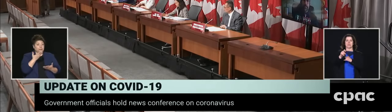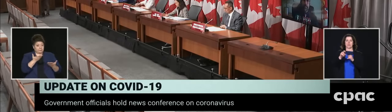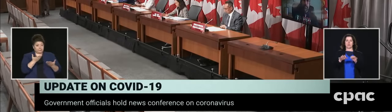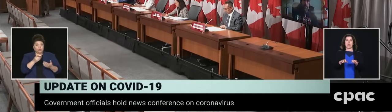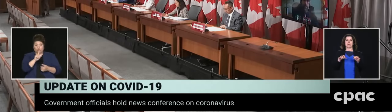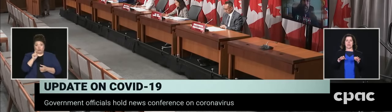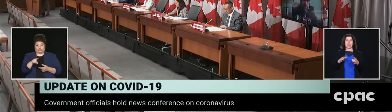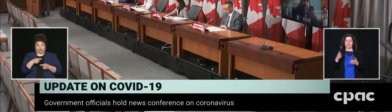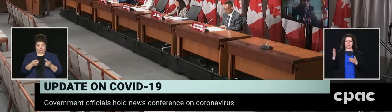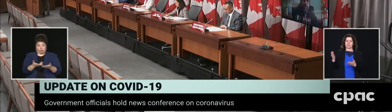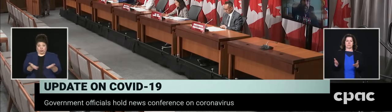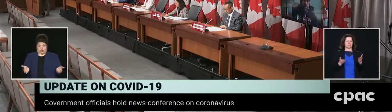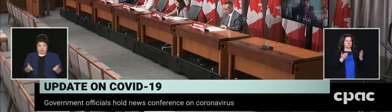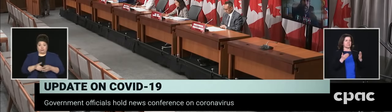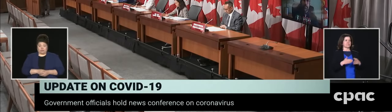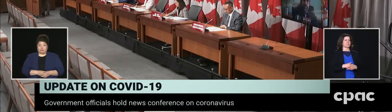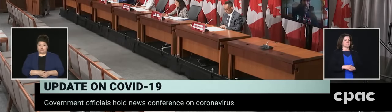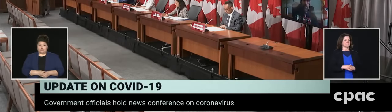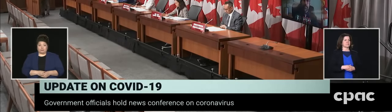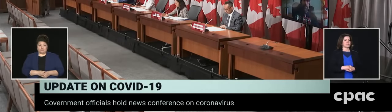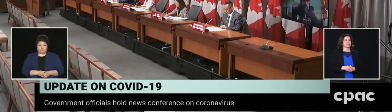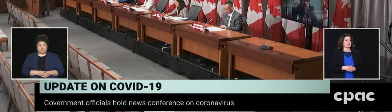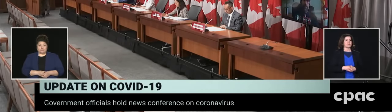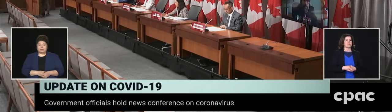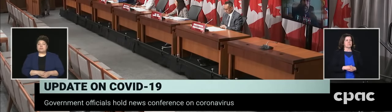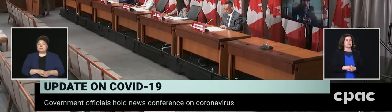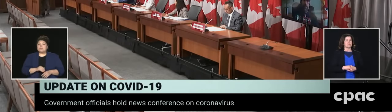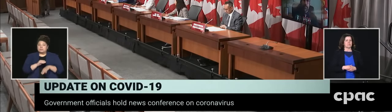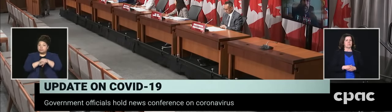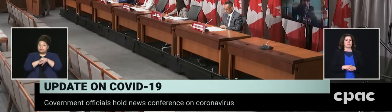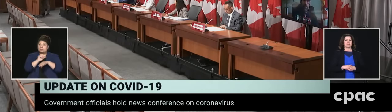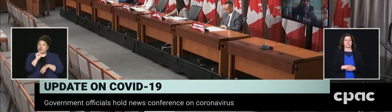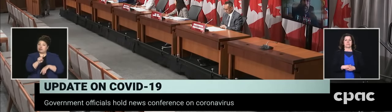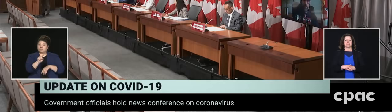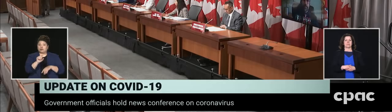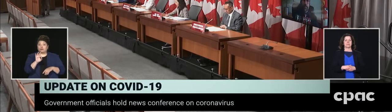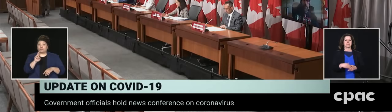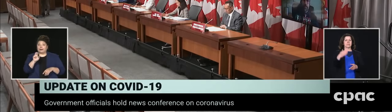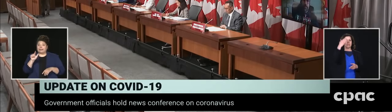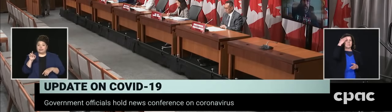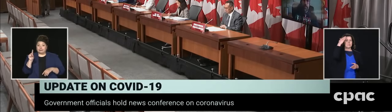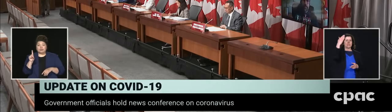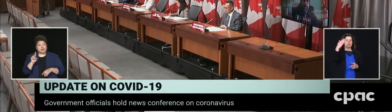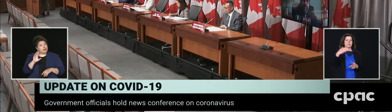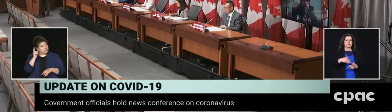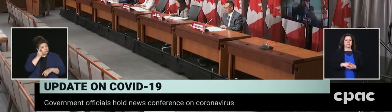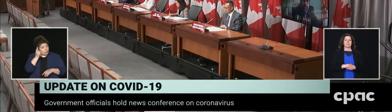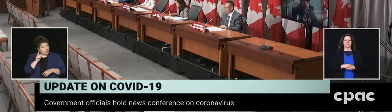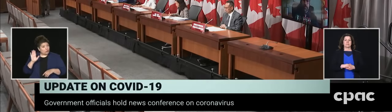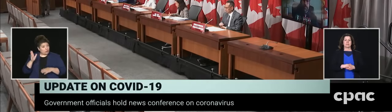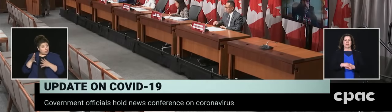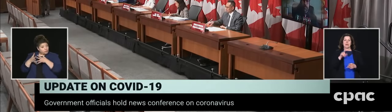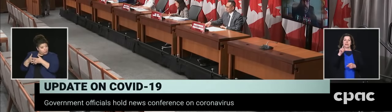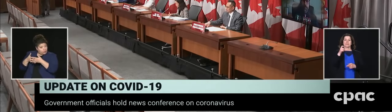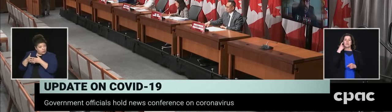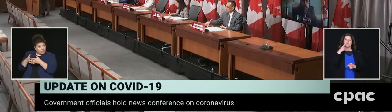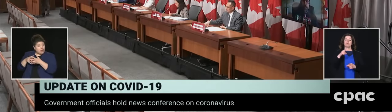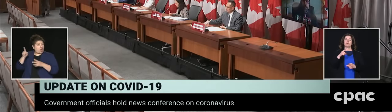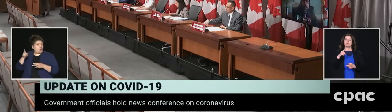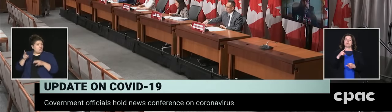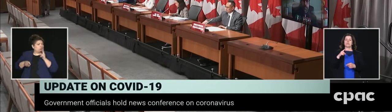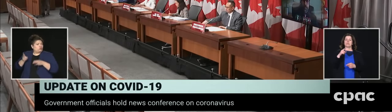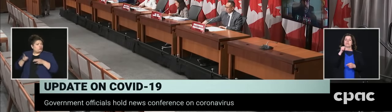Photo Department. My question is for Freeland. Is the U.S. haste to reopen good or bad for Canada?